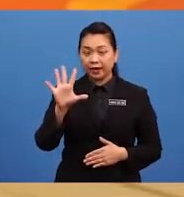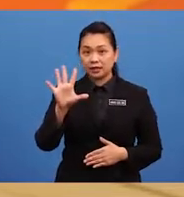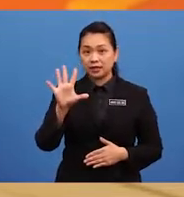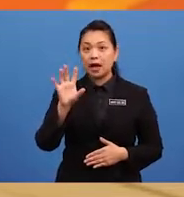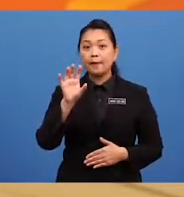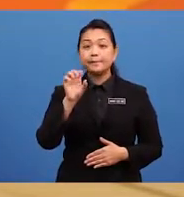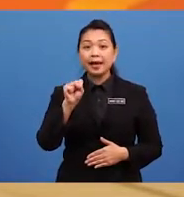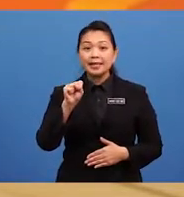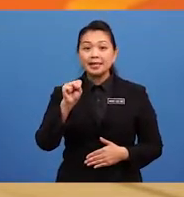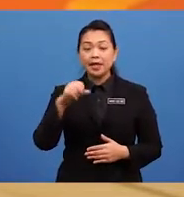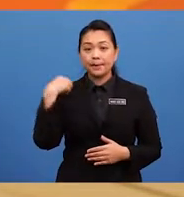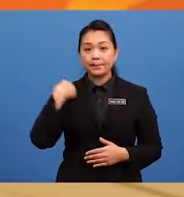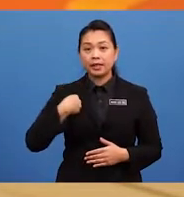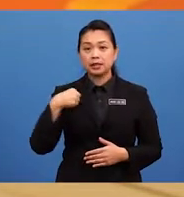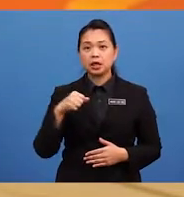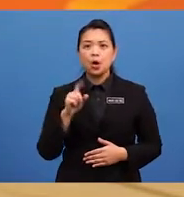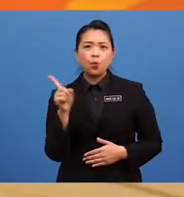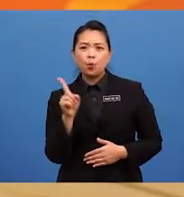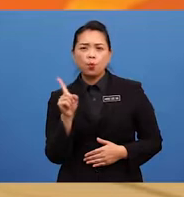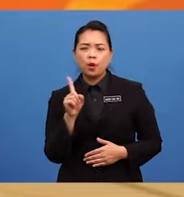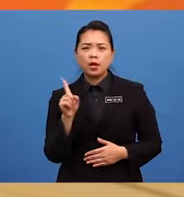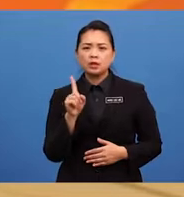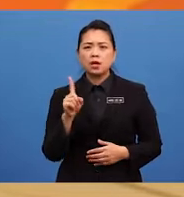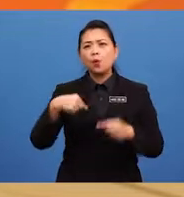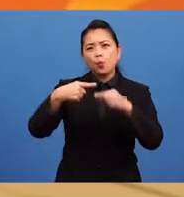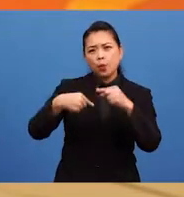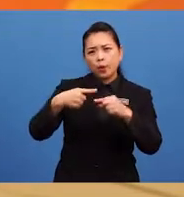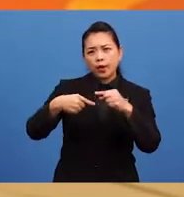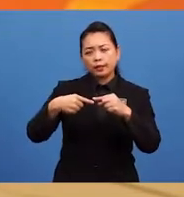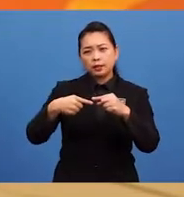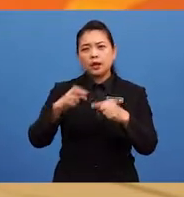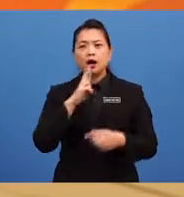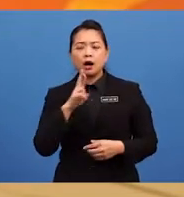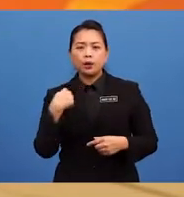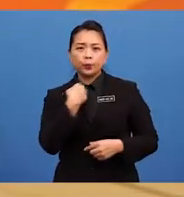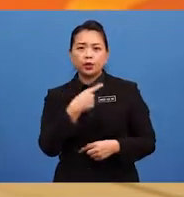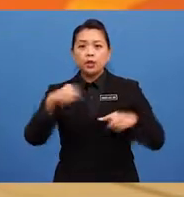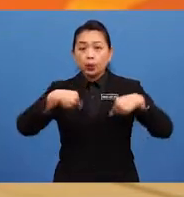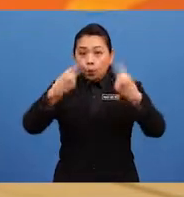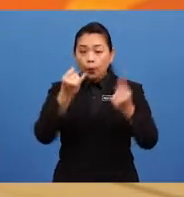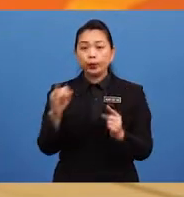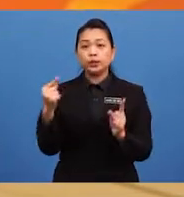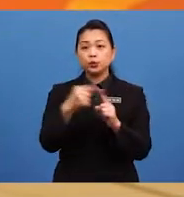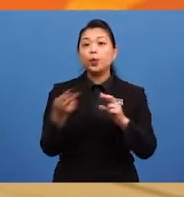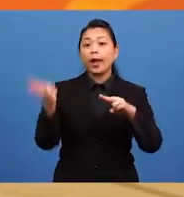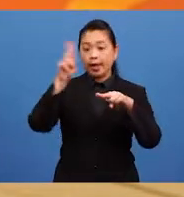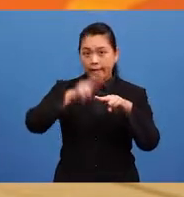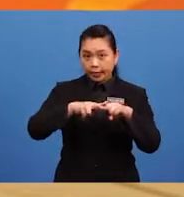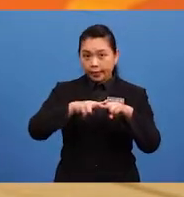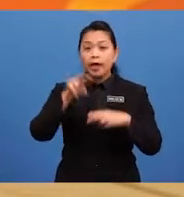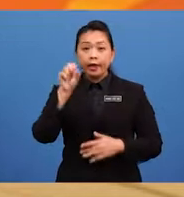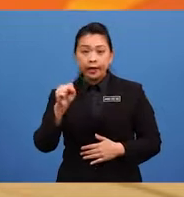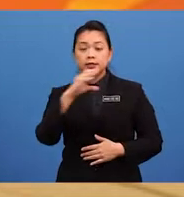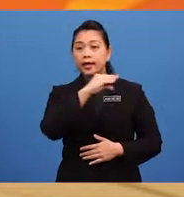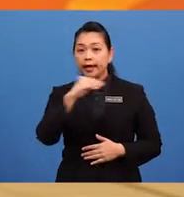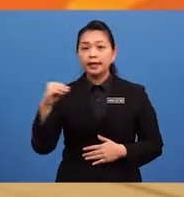to the question, when are we going to add S and when are we going to add ES at the end of